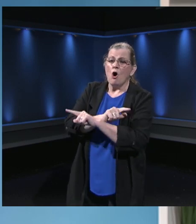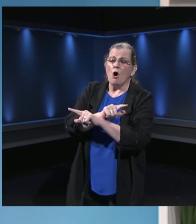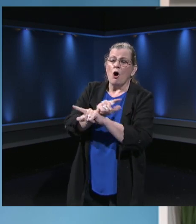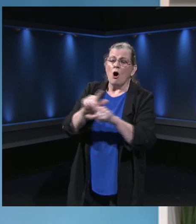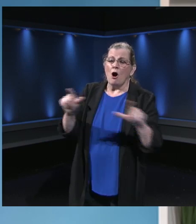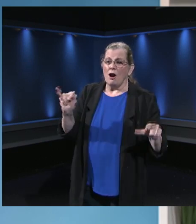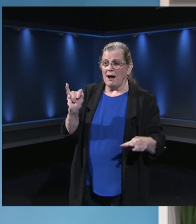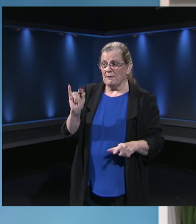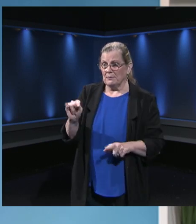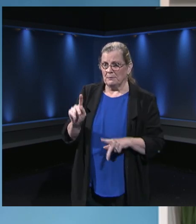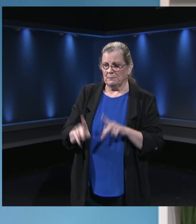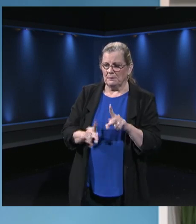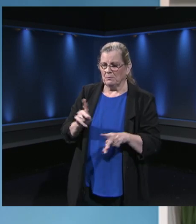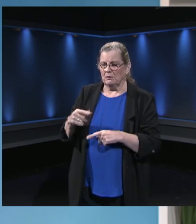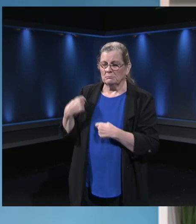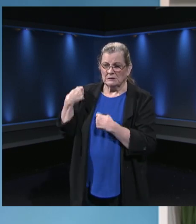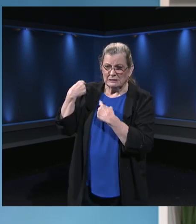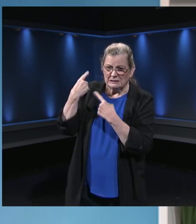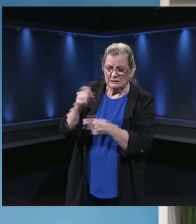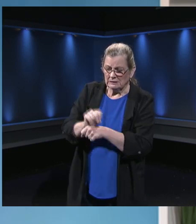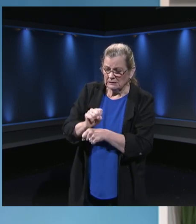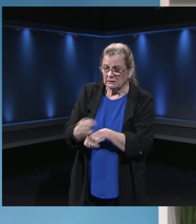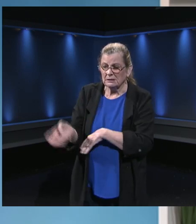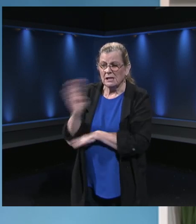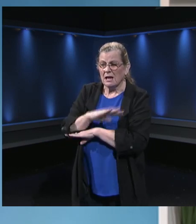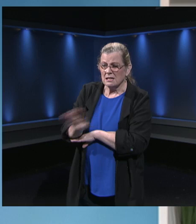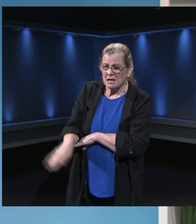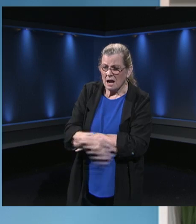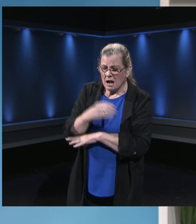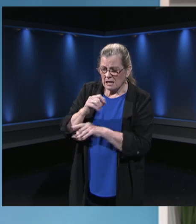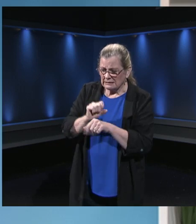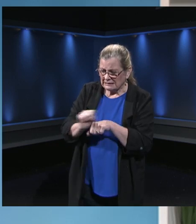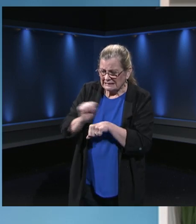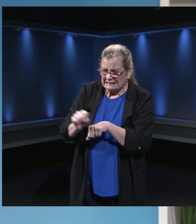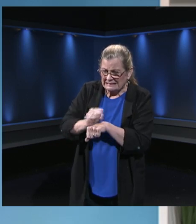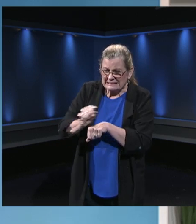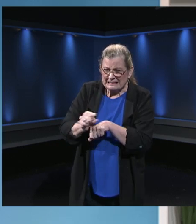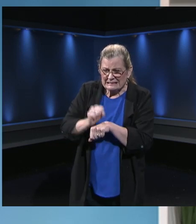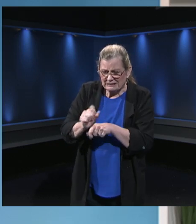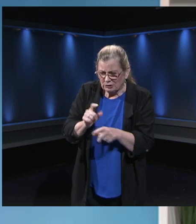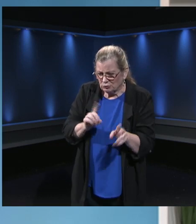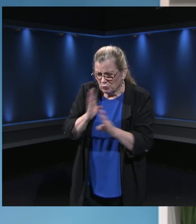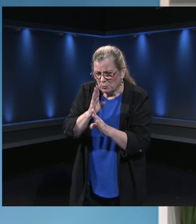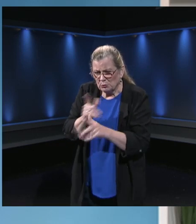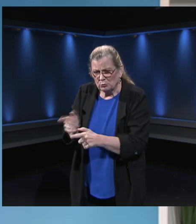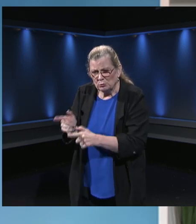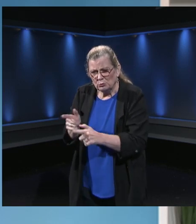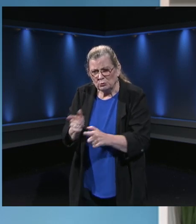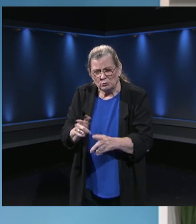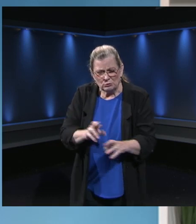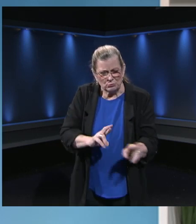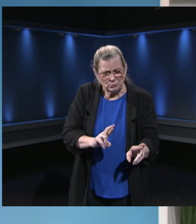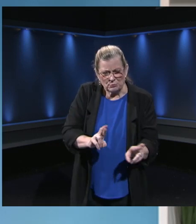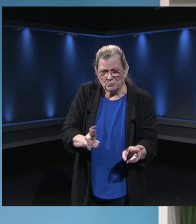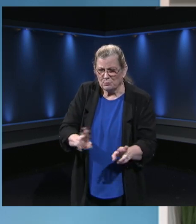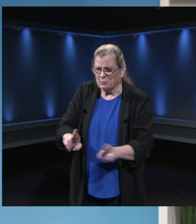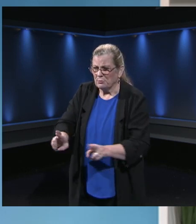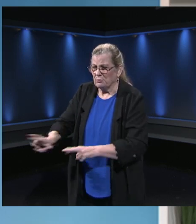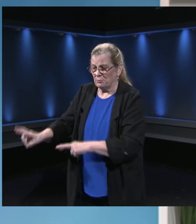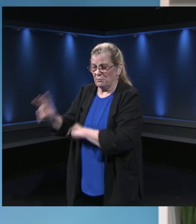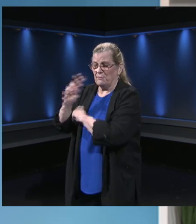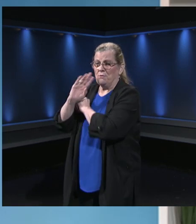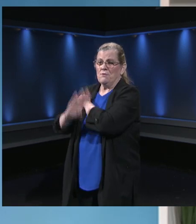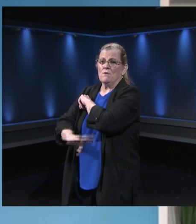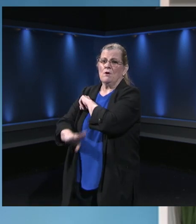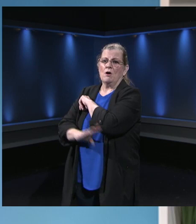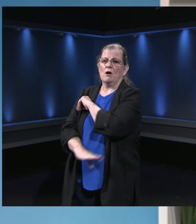day and night for months to try and get us positioned as best they can for success for the fall. So big thank you to our